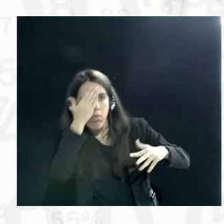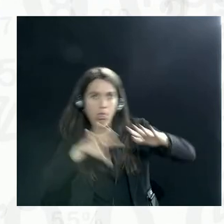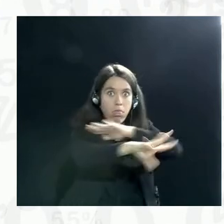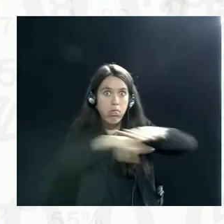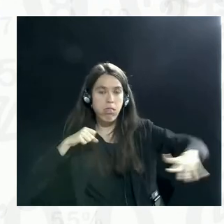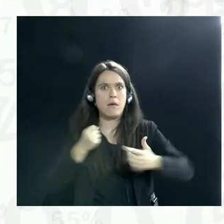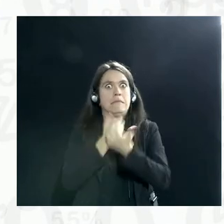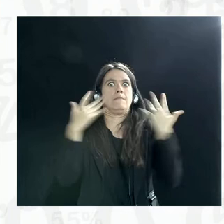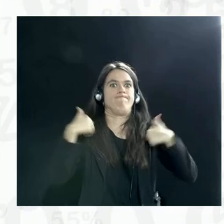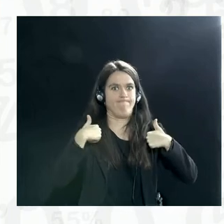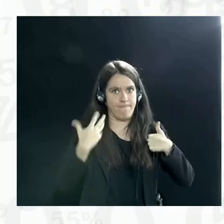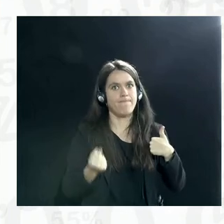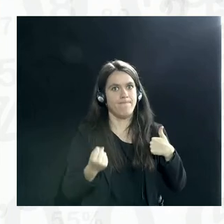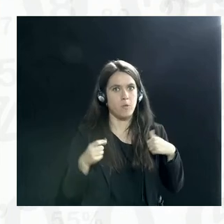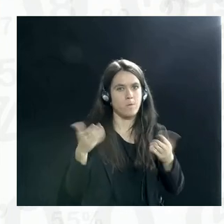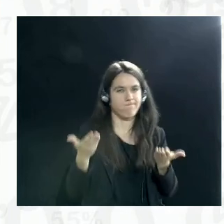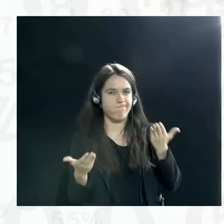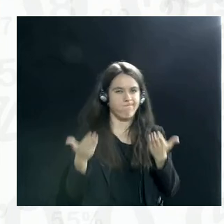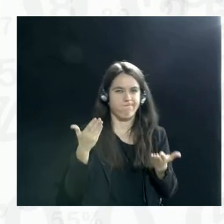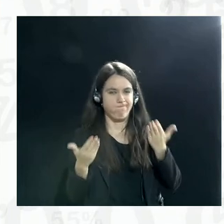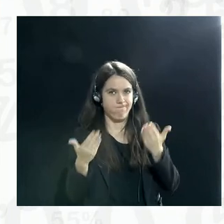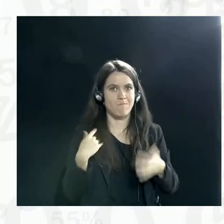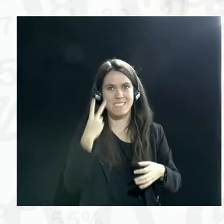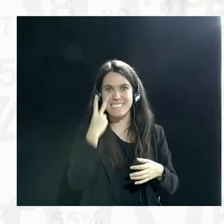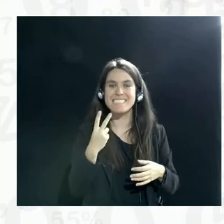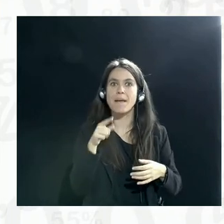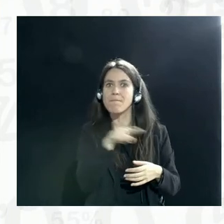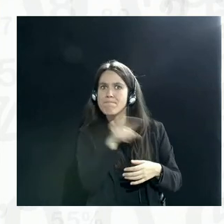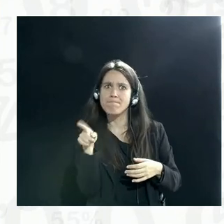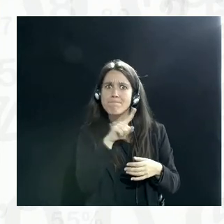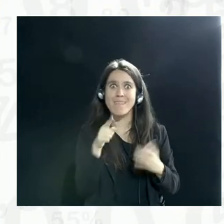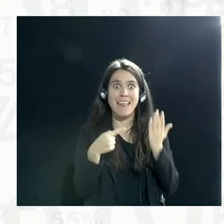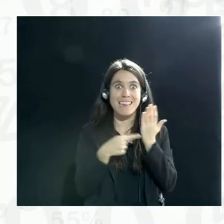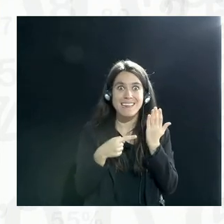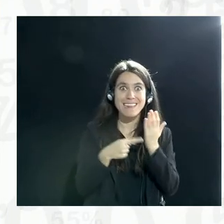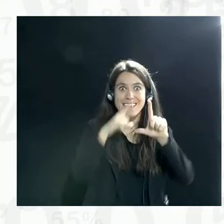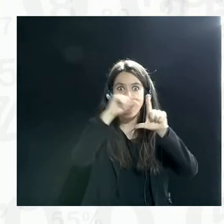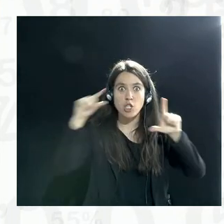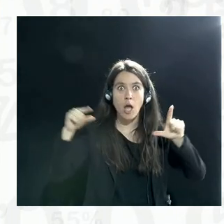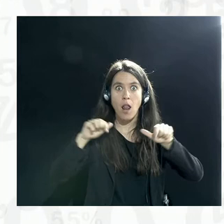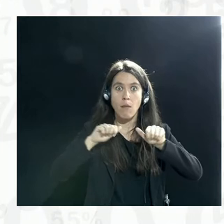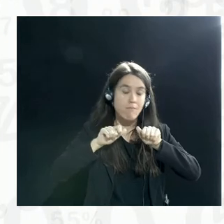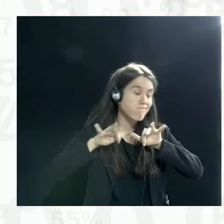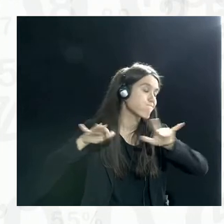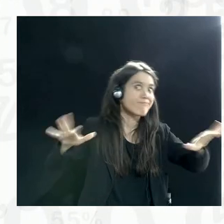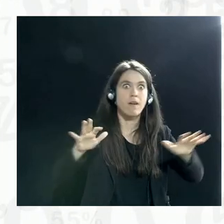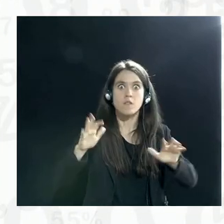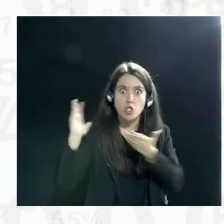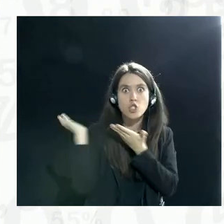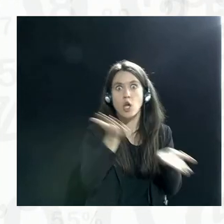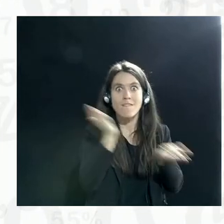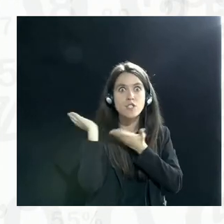is extremely rapid digitalization that has also enabled a lot of other services to reach out to people. For example,